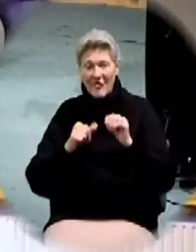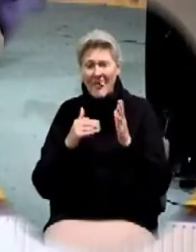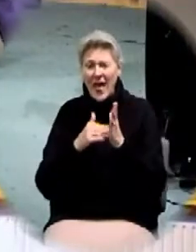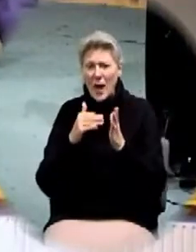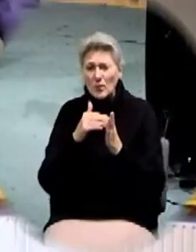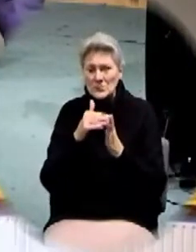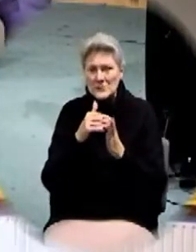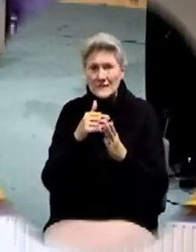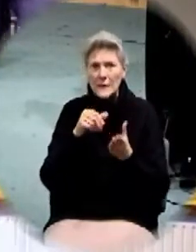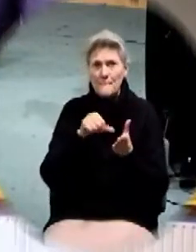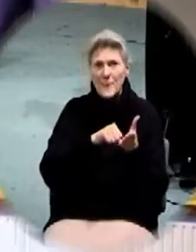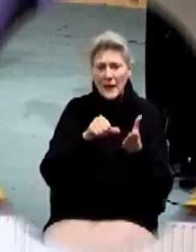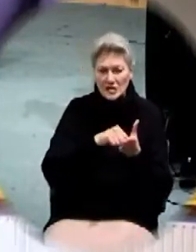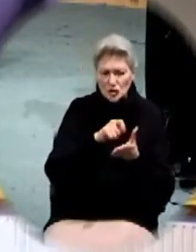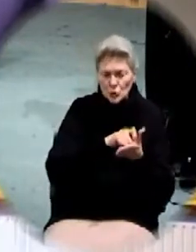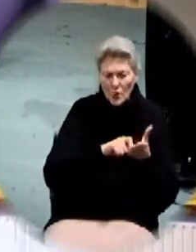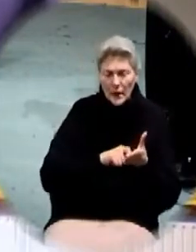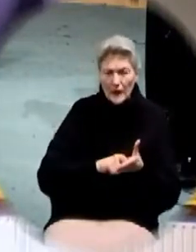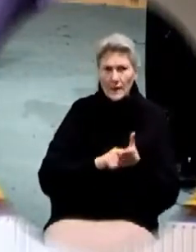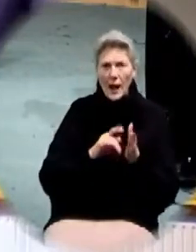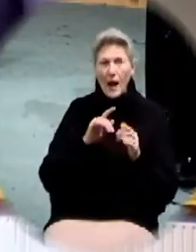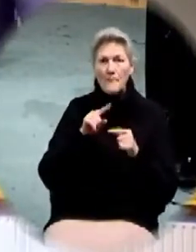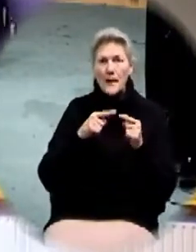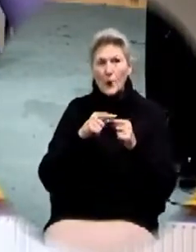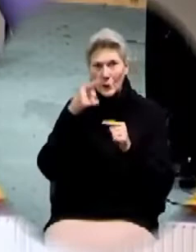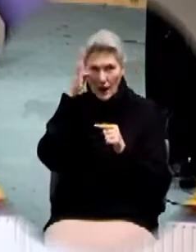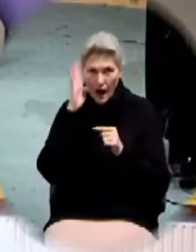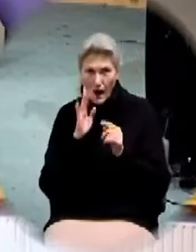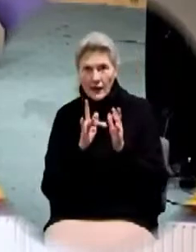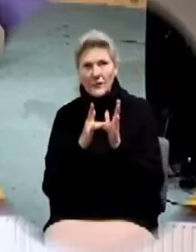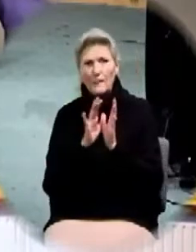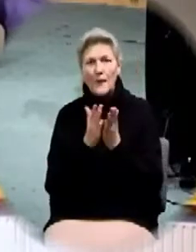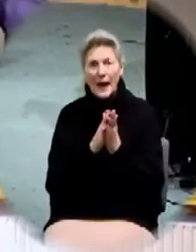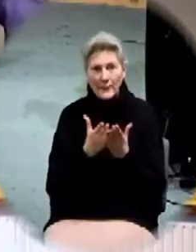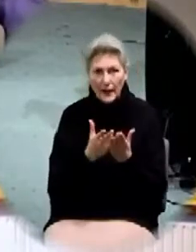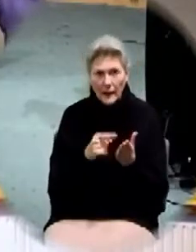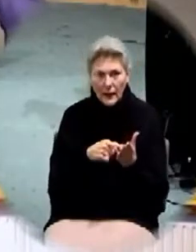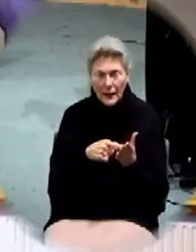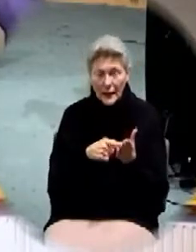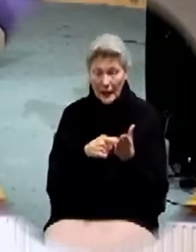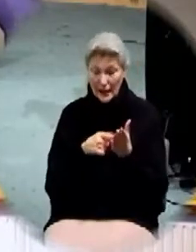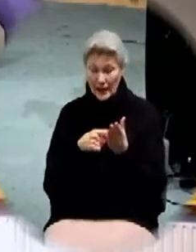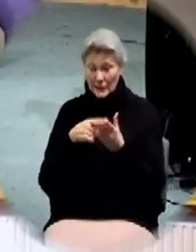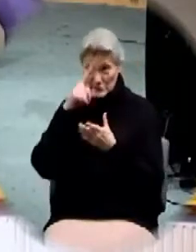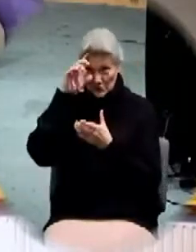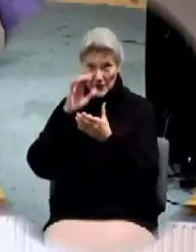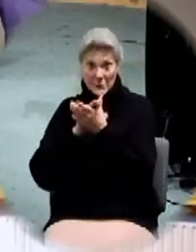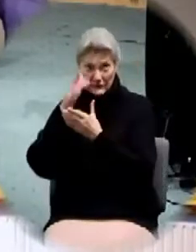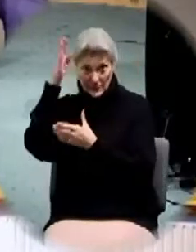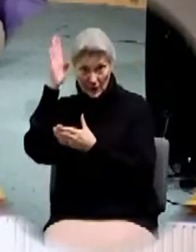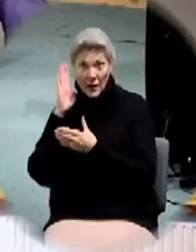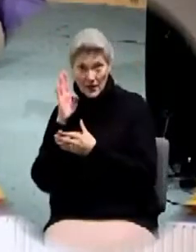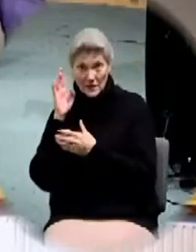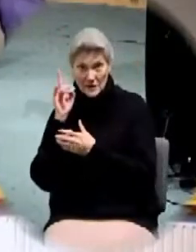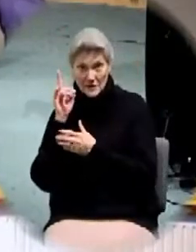writing about scripture. So he was a very dedicated believer in God.